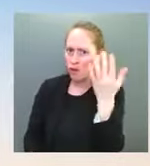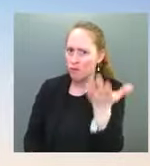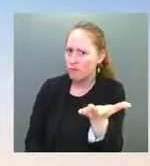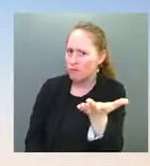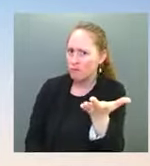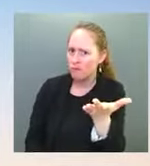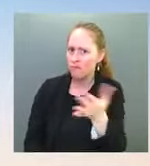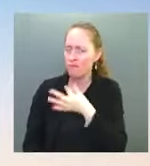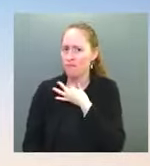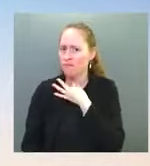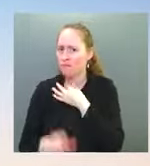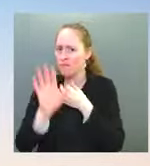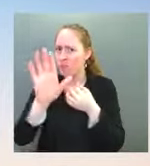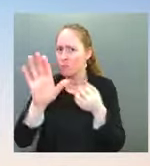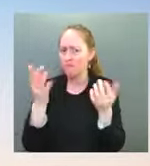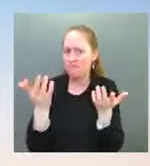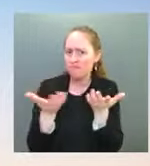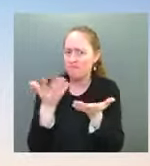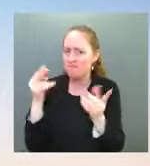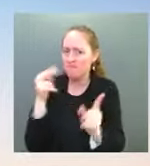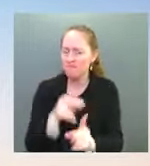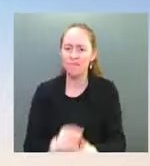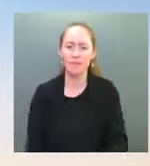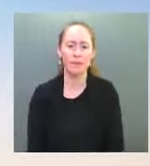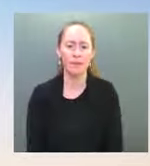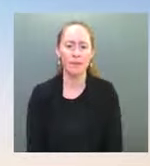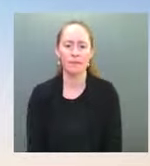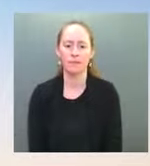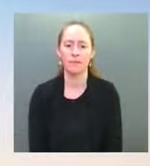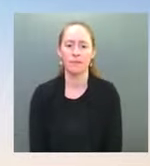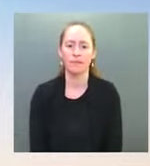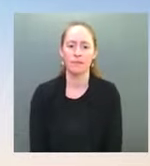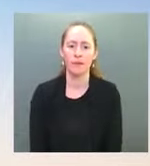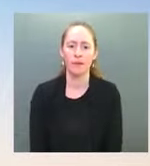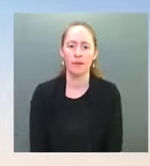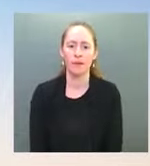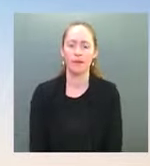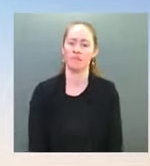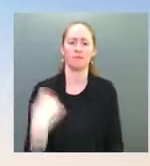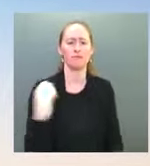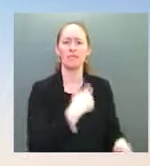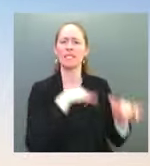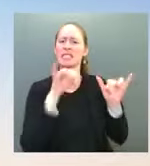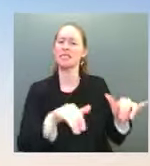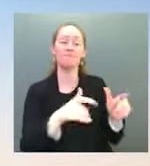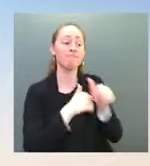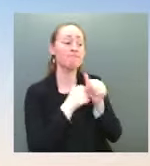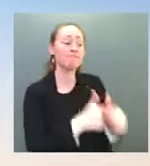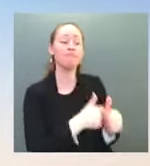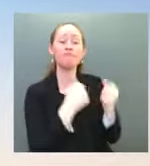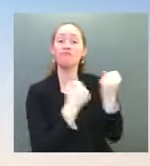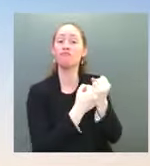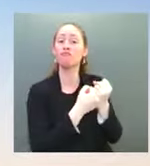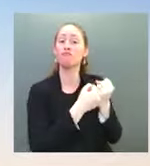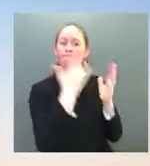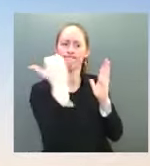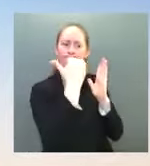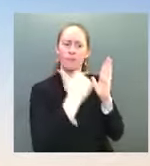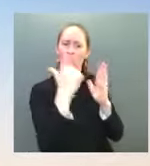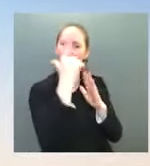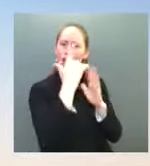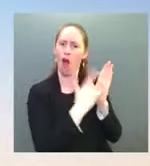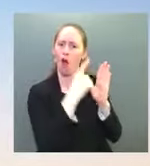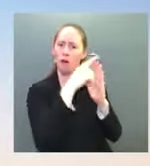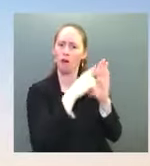principles of rule of law and equal justice under the law. We value our long-standing cooperation with Pakistan, have always viewed a prosperous and